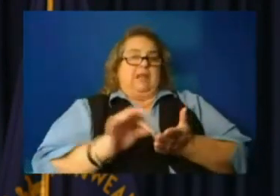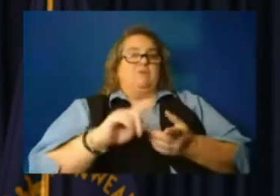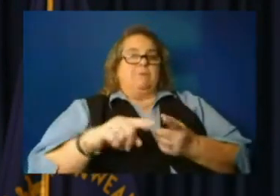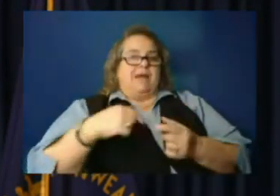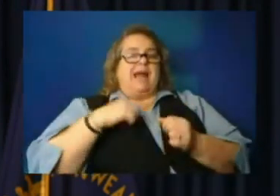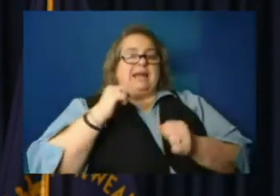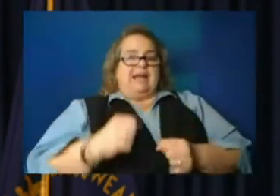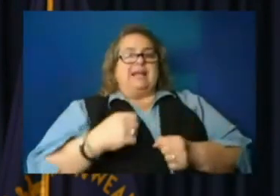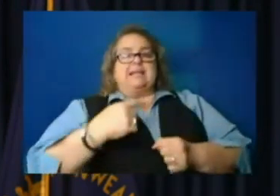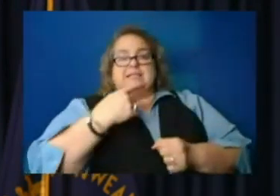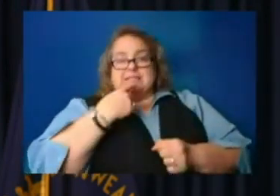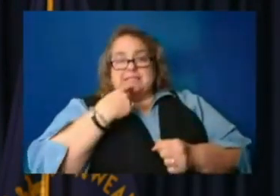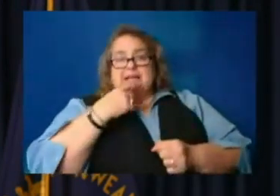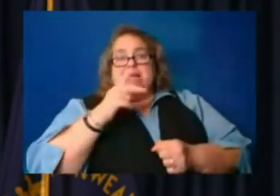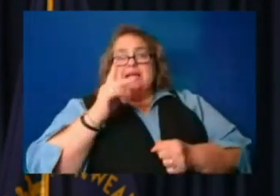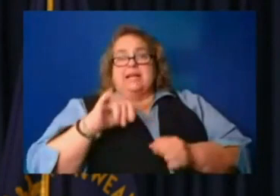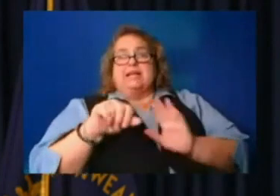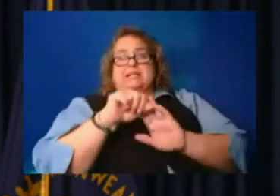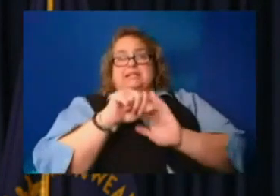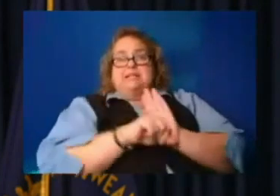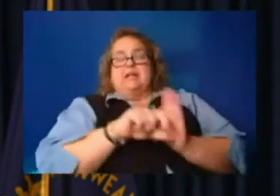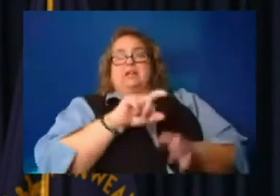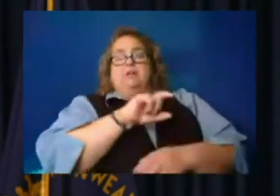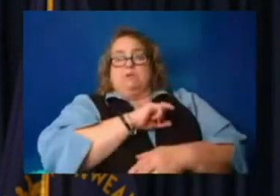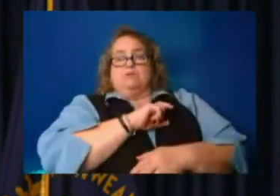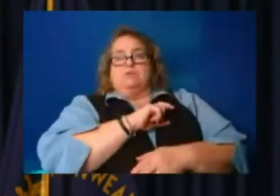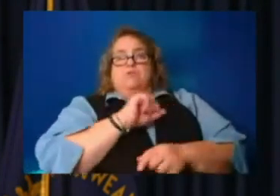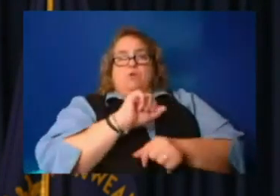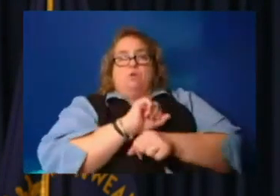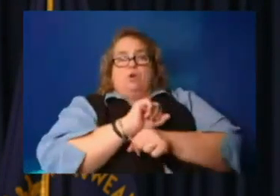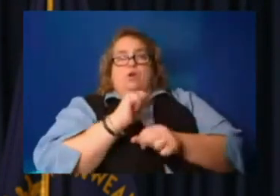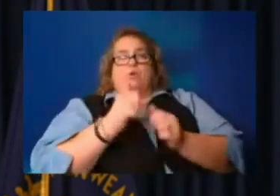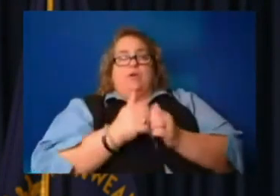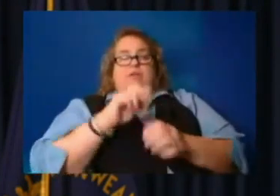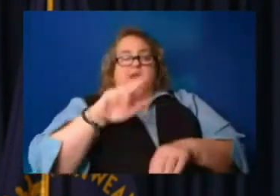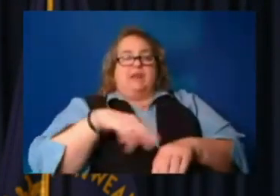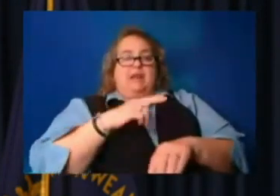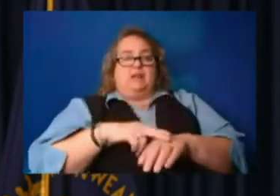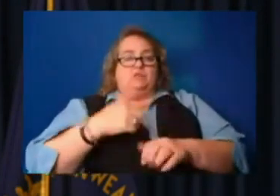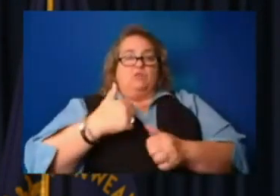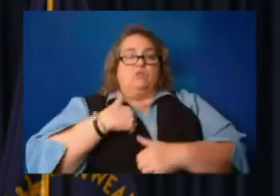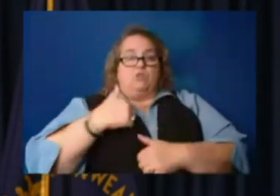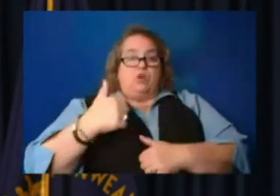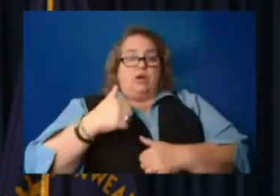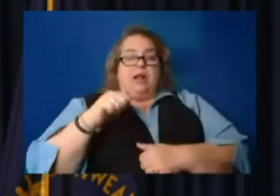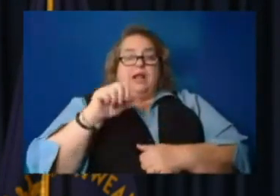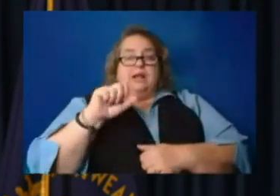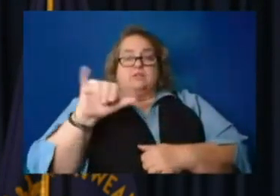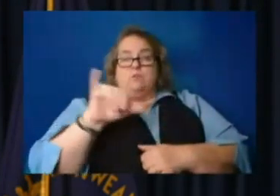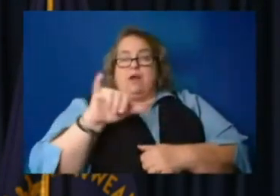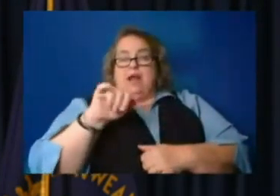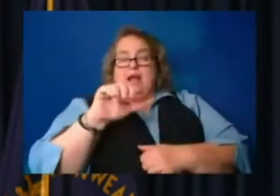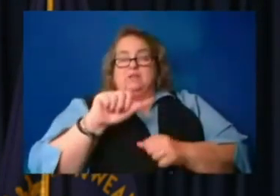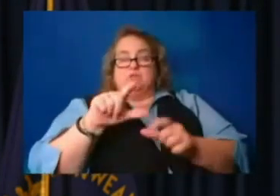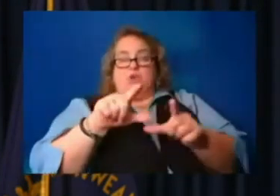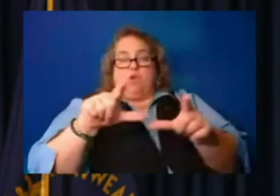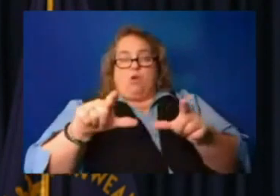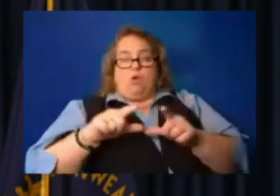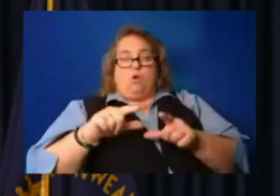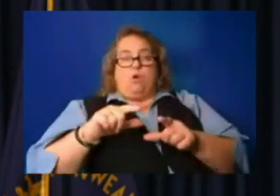Kentucky State Police working with the National Guard as well as local authorities, uh,